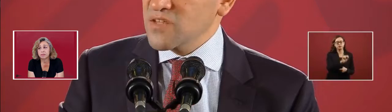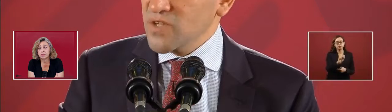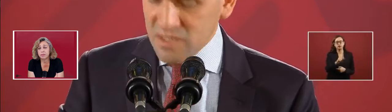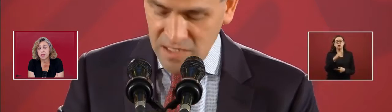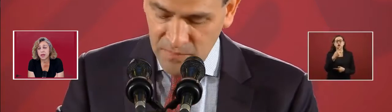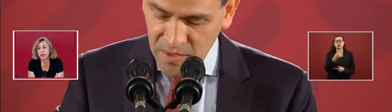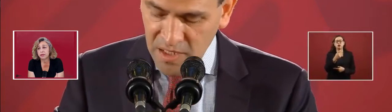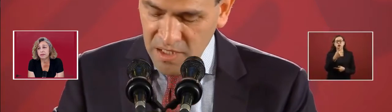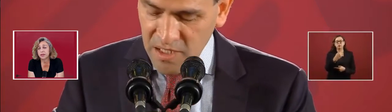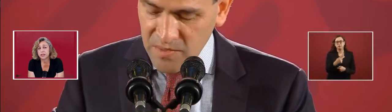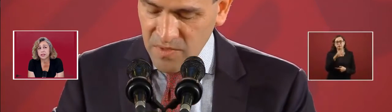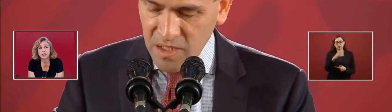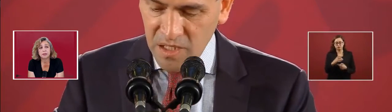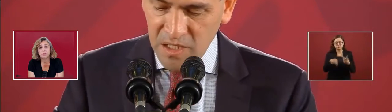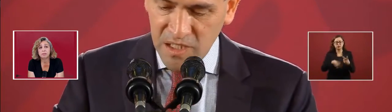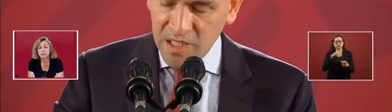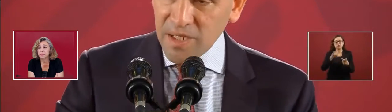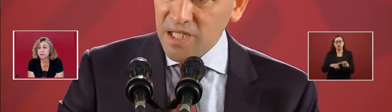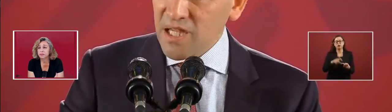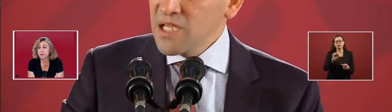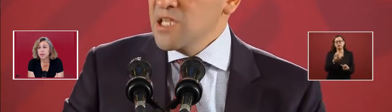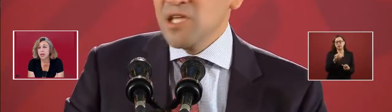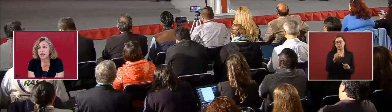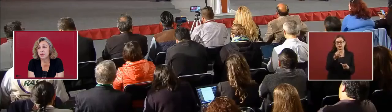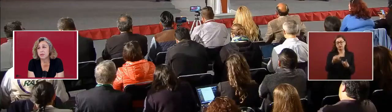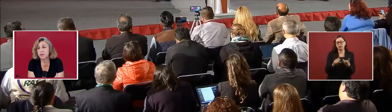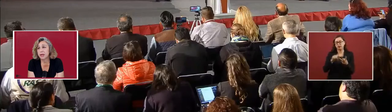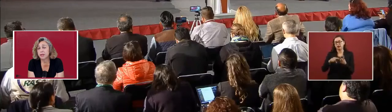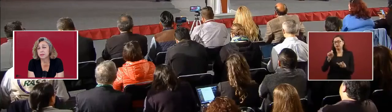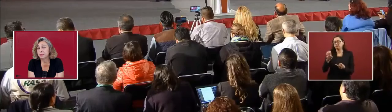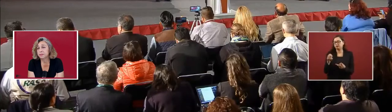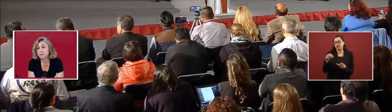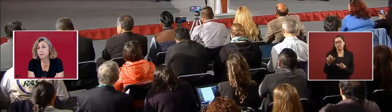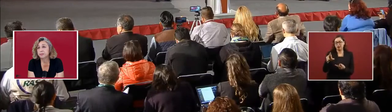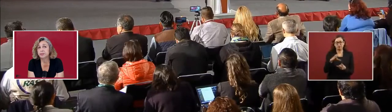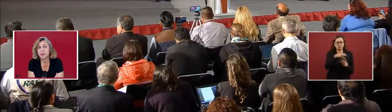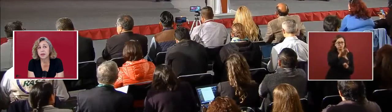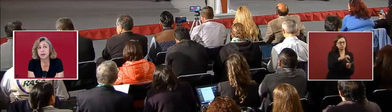and defense, and the marine.